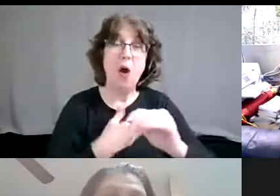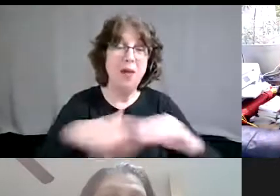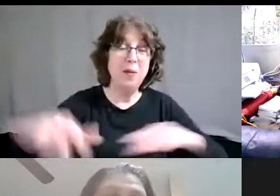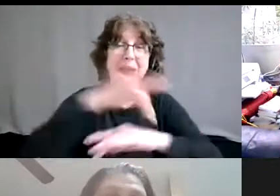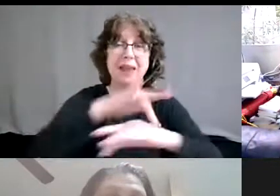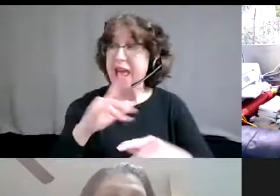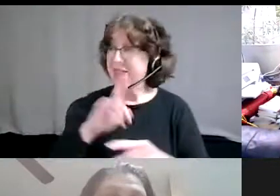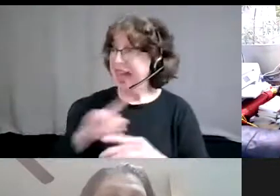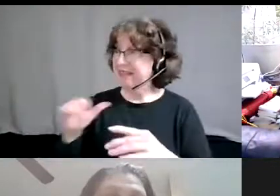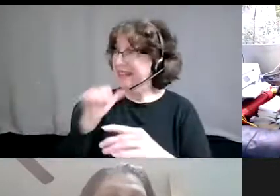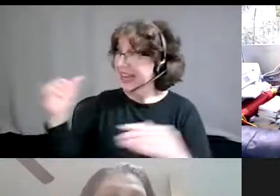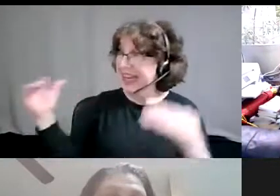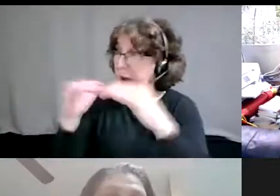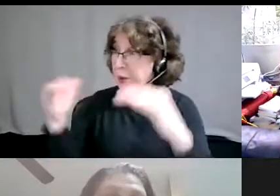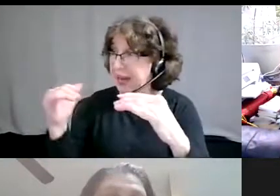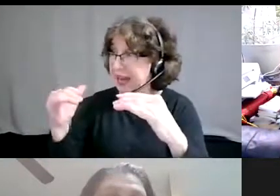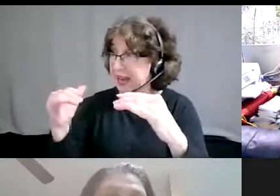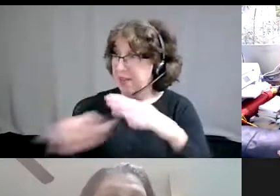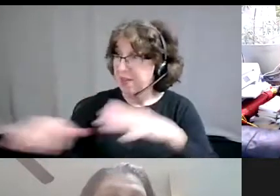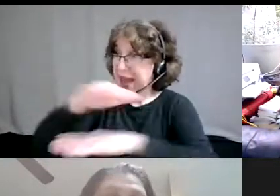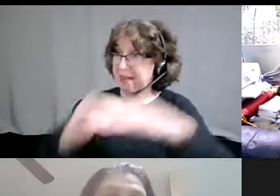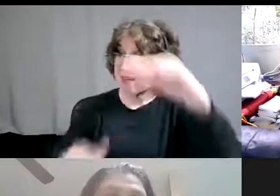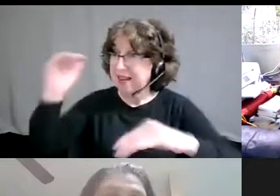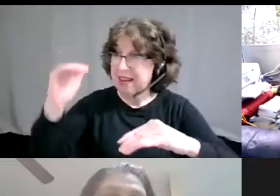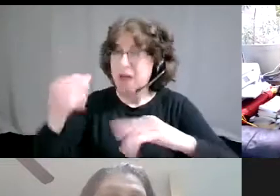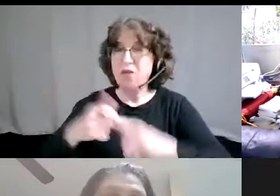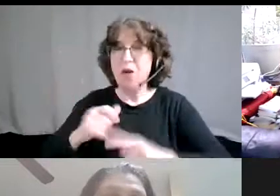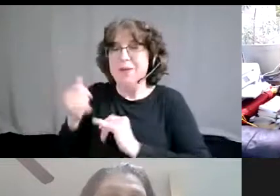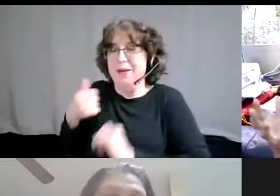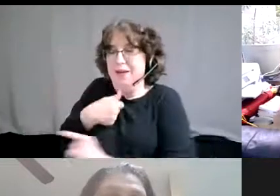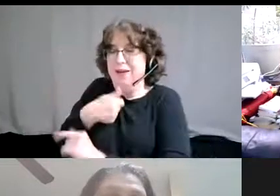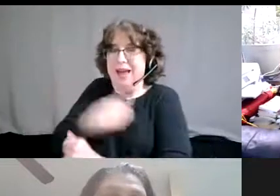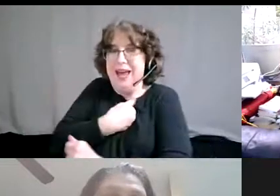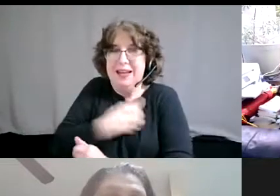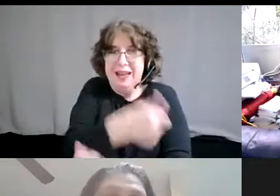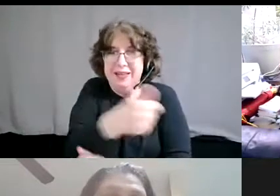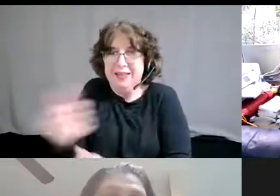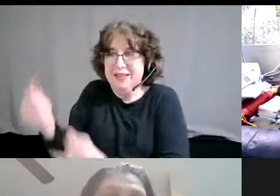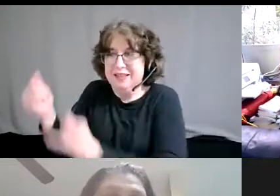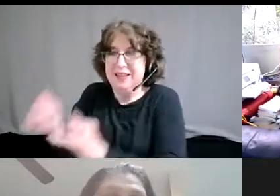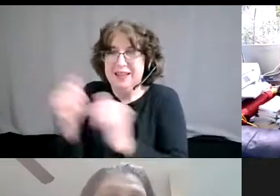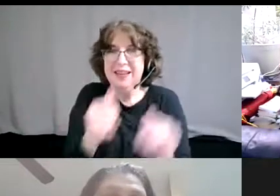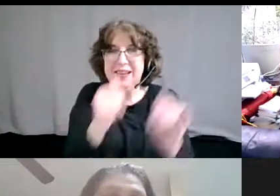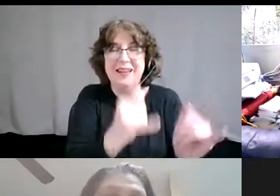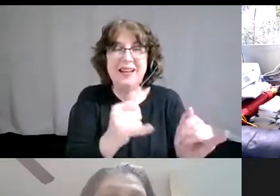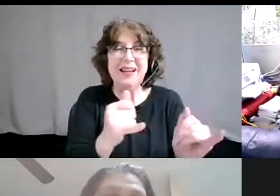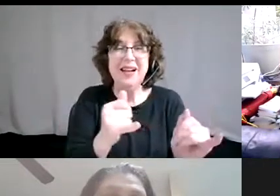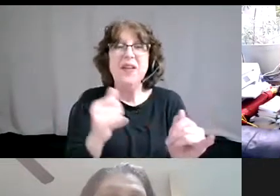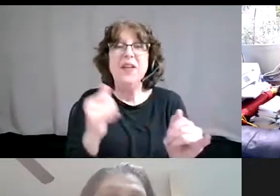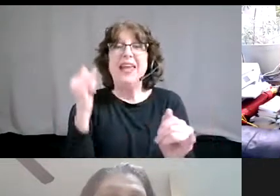emanating off of us? If you have a well on this, you know, in this metaphorical property that we're doing,